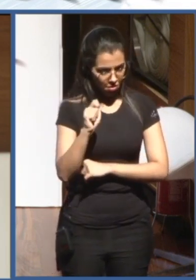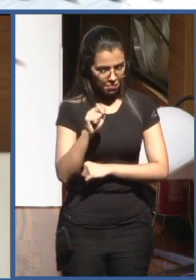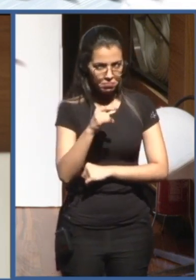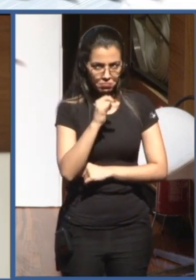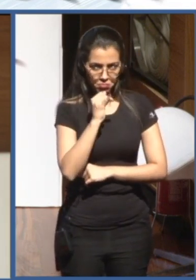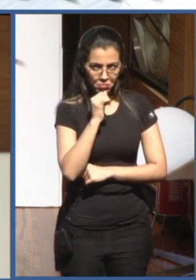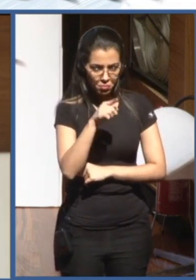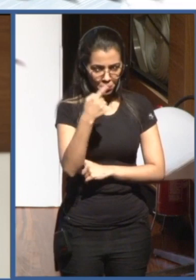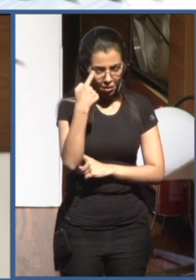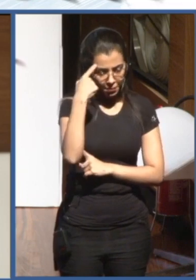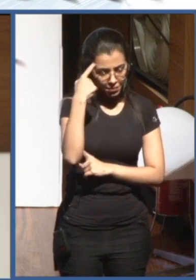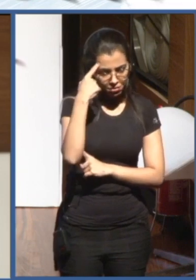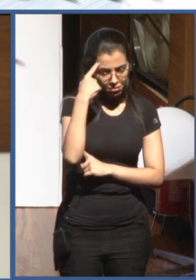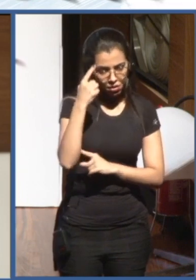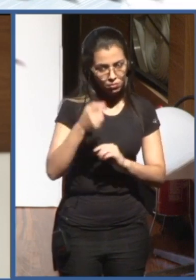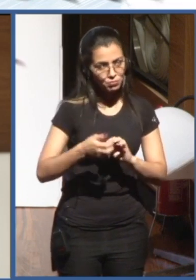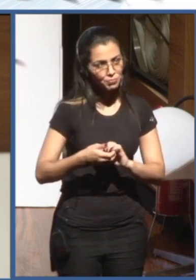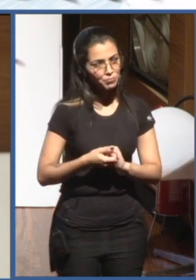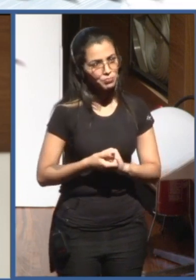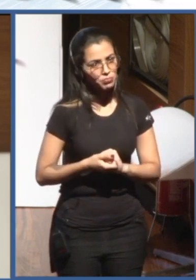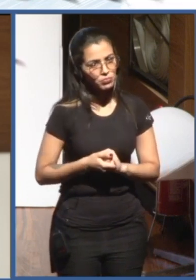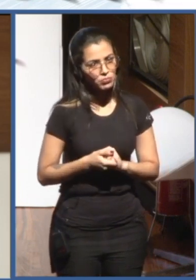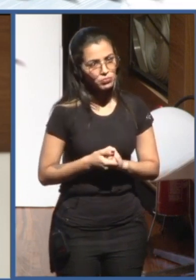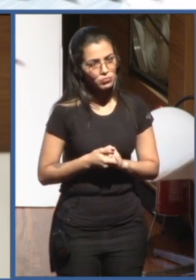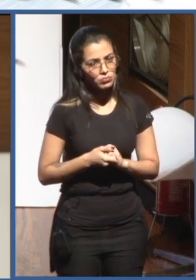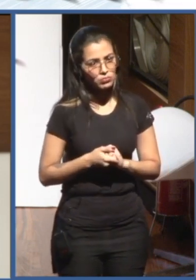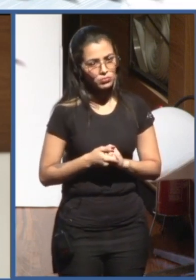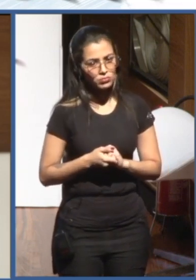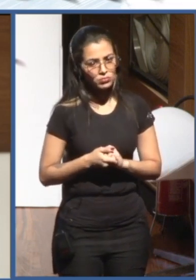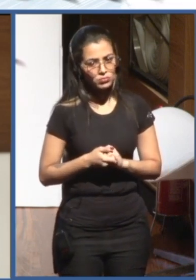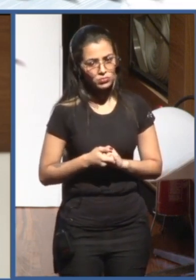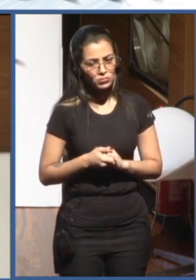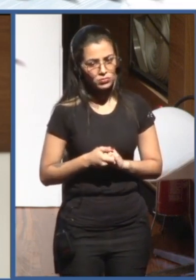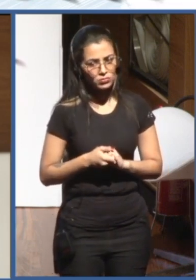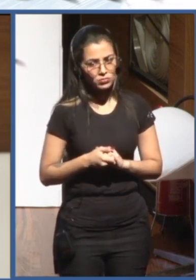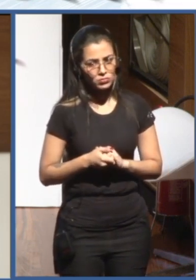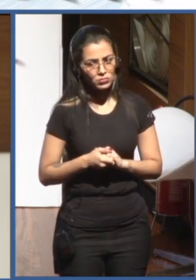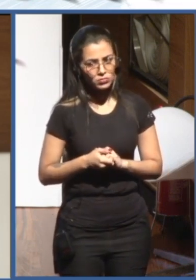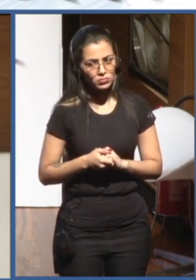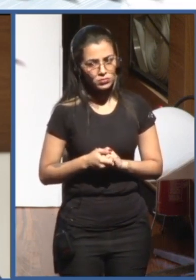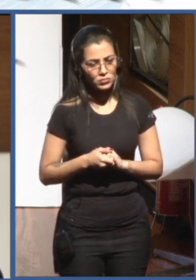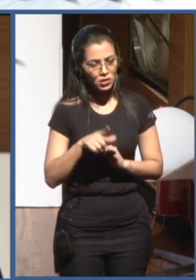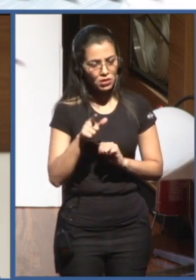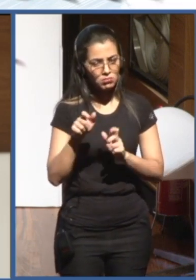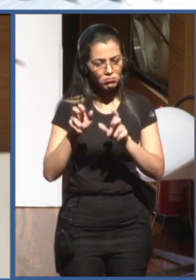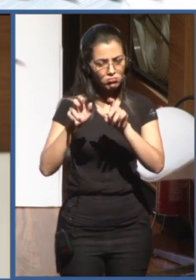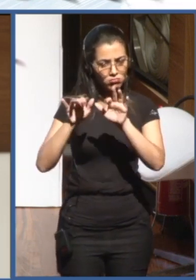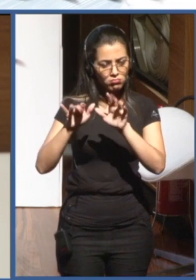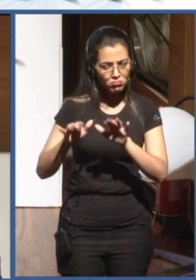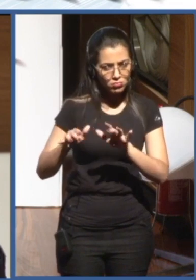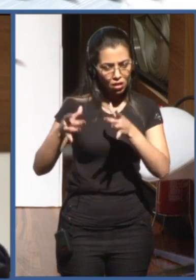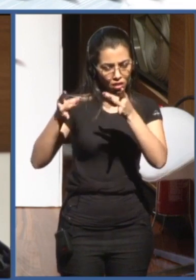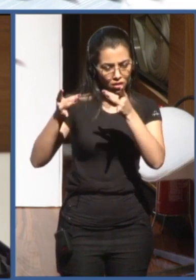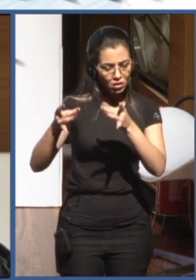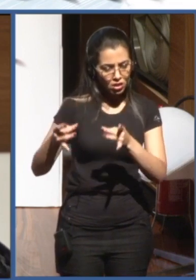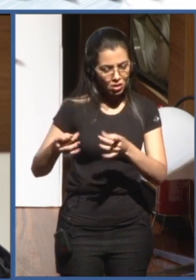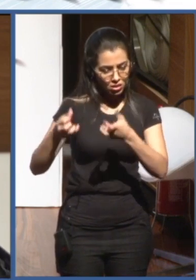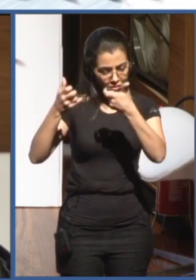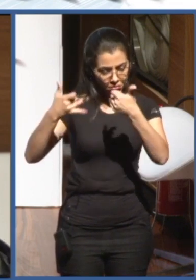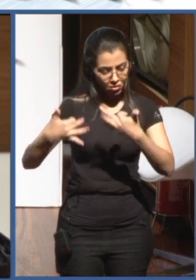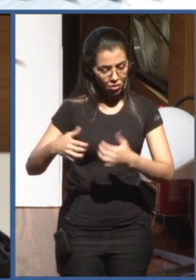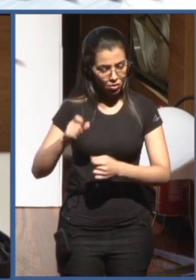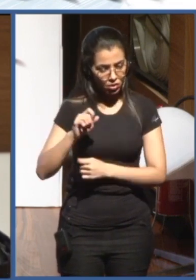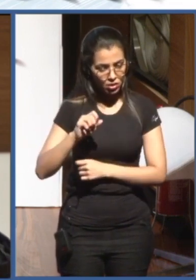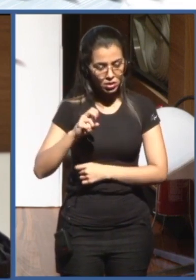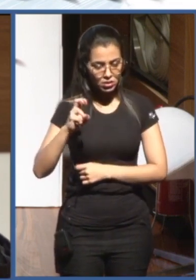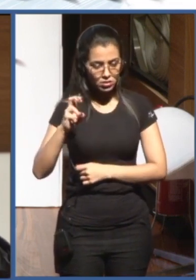5B, and 5C, they describe a recommendation that is necessary to check how